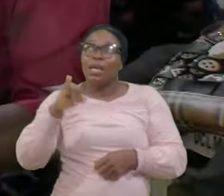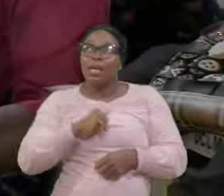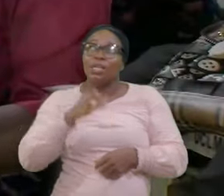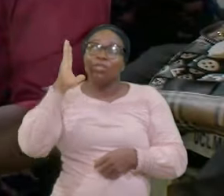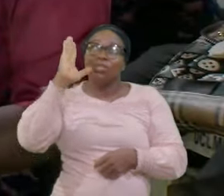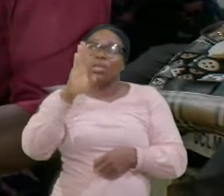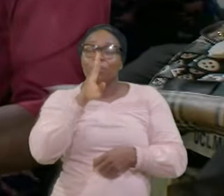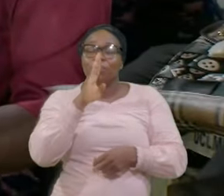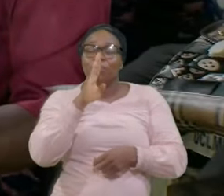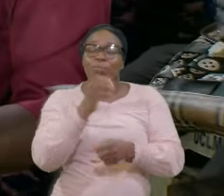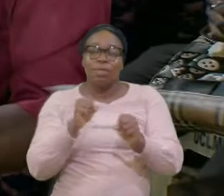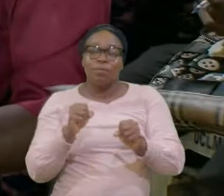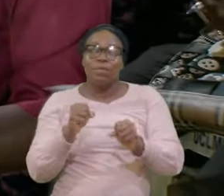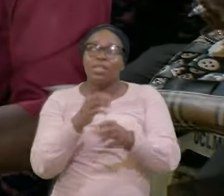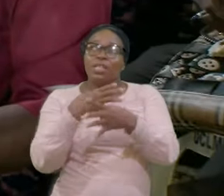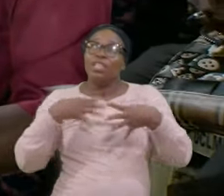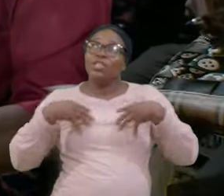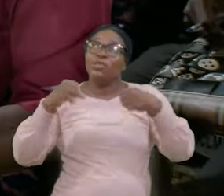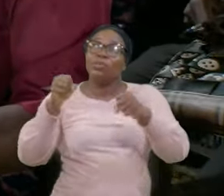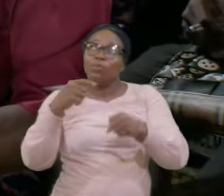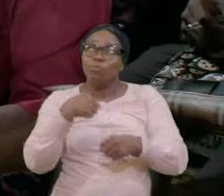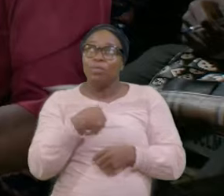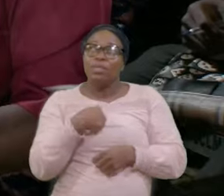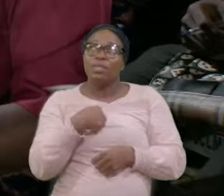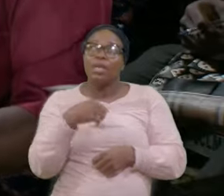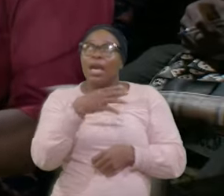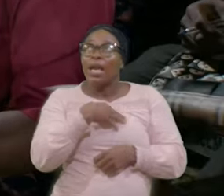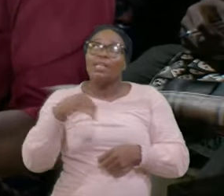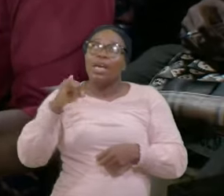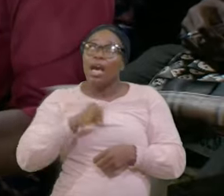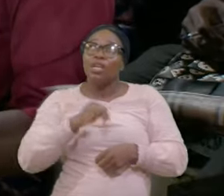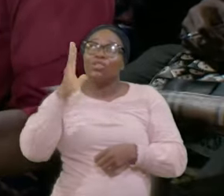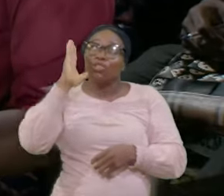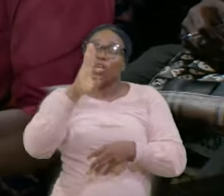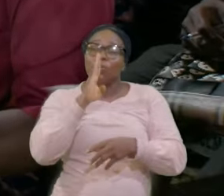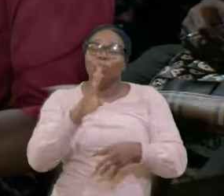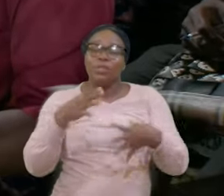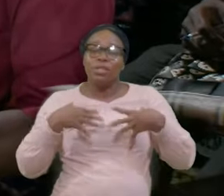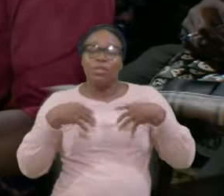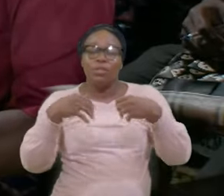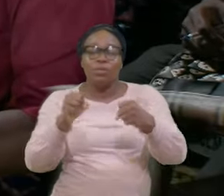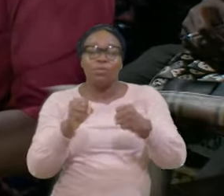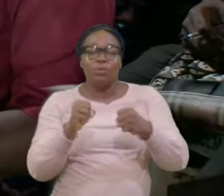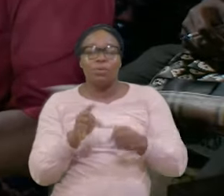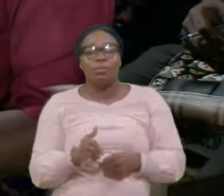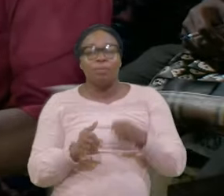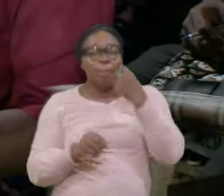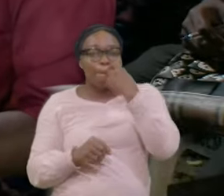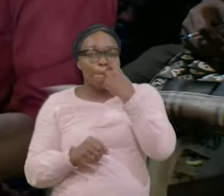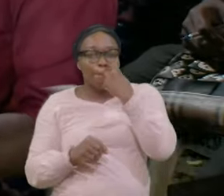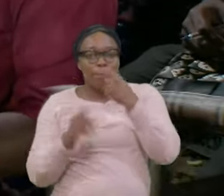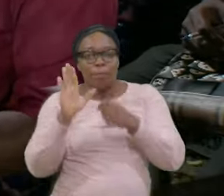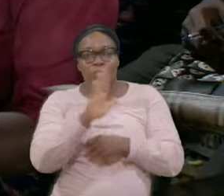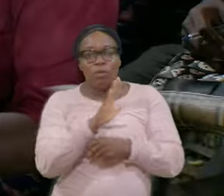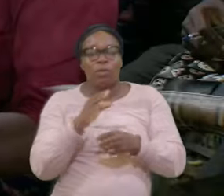Heal me And I Shall be Healed Your time Has